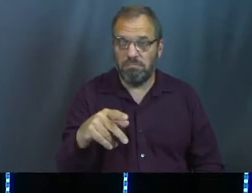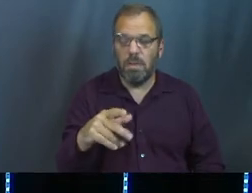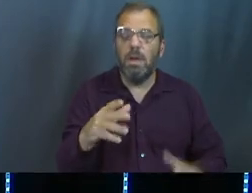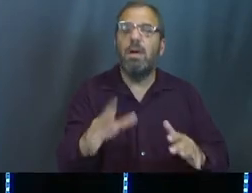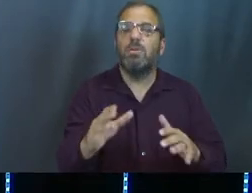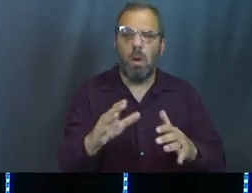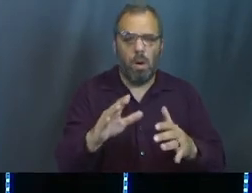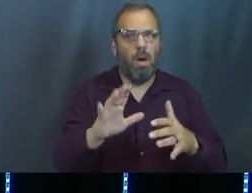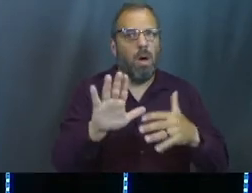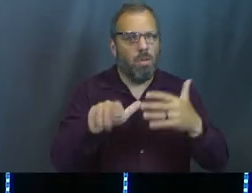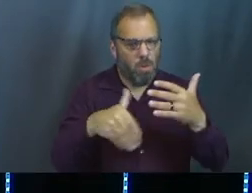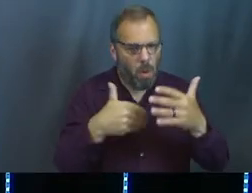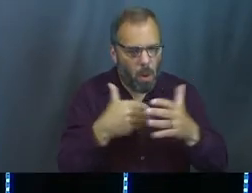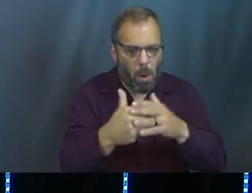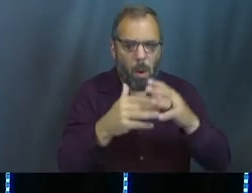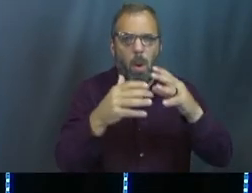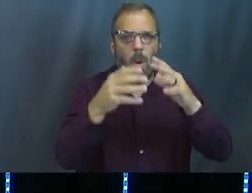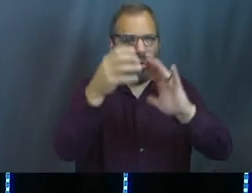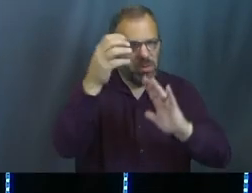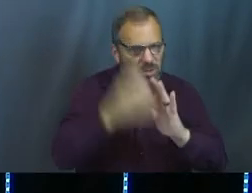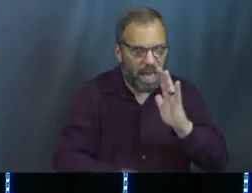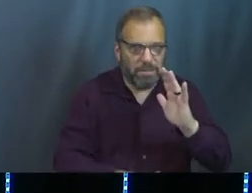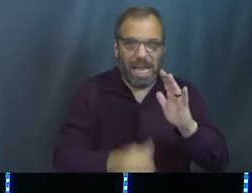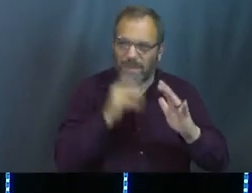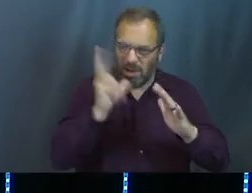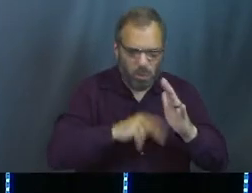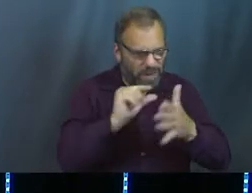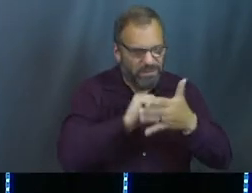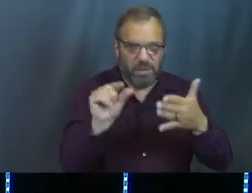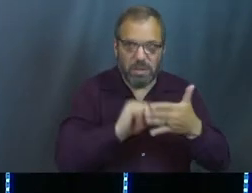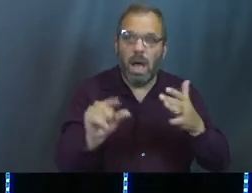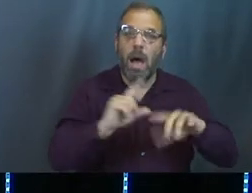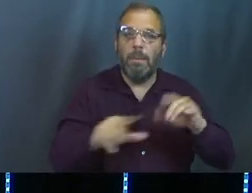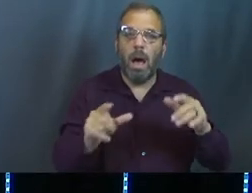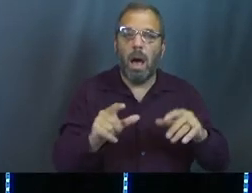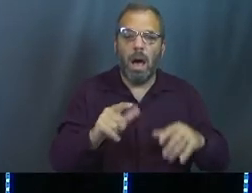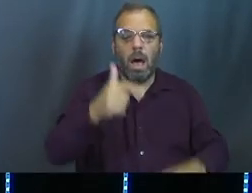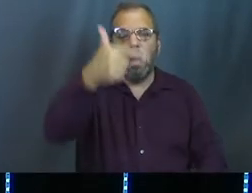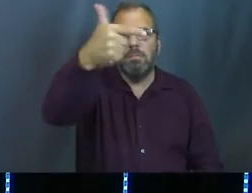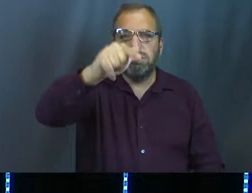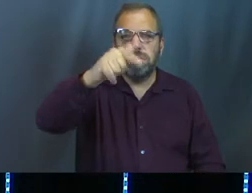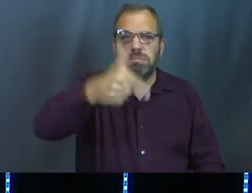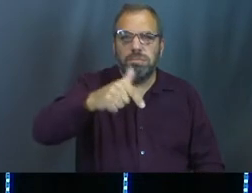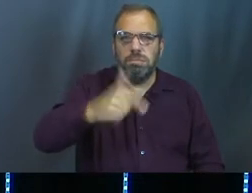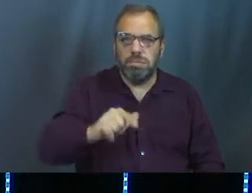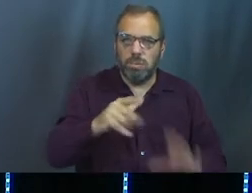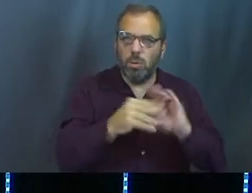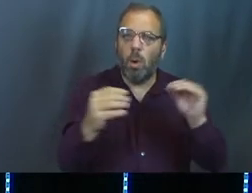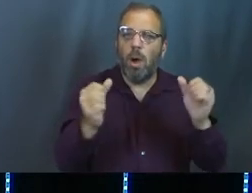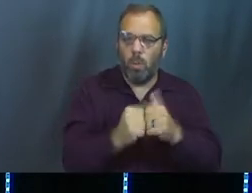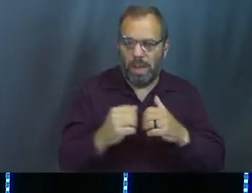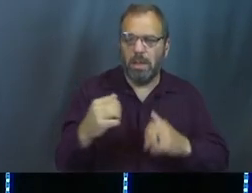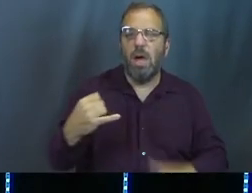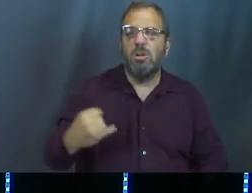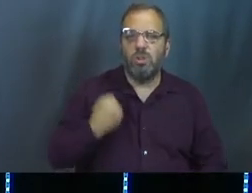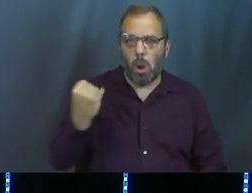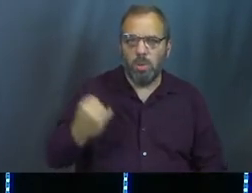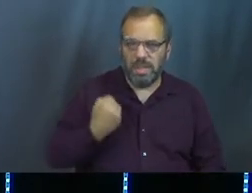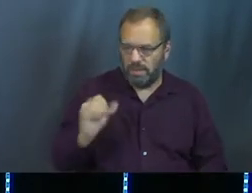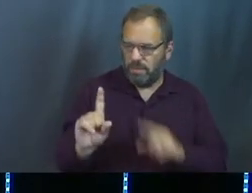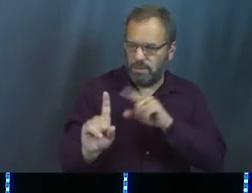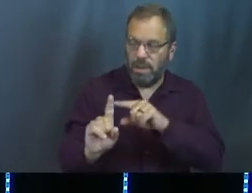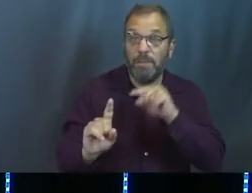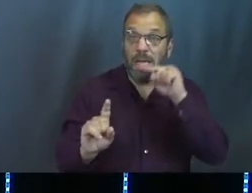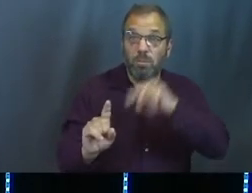But we're going to go through the whole chapter, okay? And we're not going to read every single verse, but we're going to bounce through this and see all the things that happened with Joseph. So again,